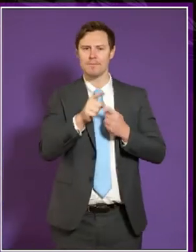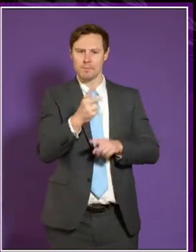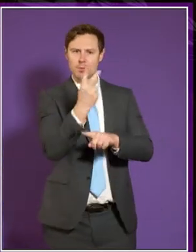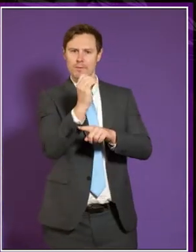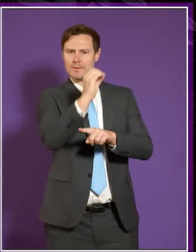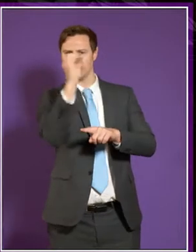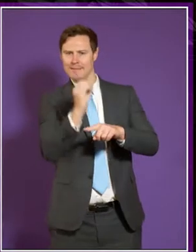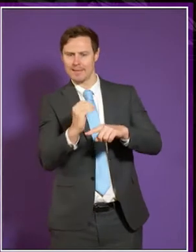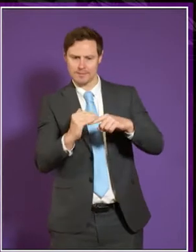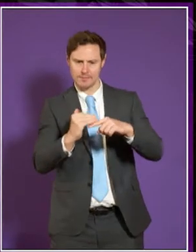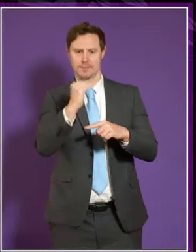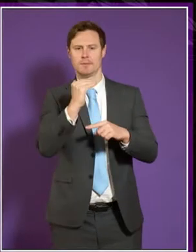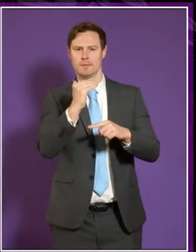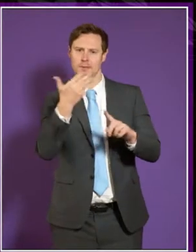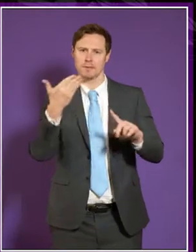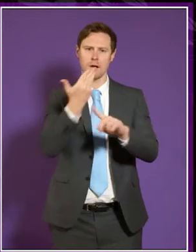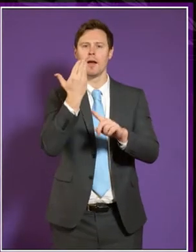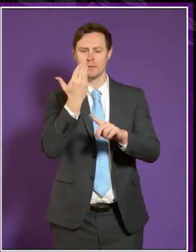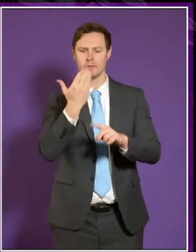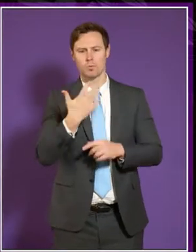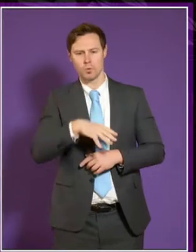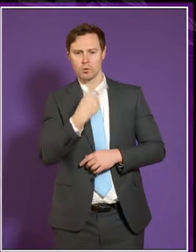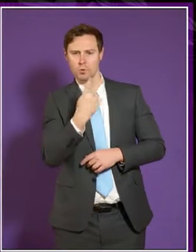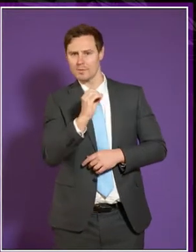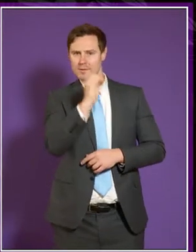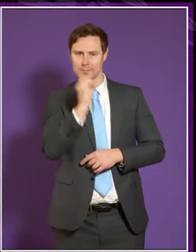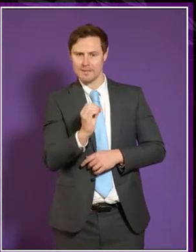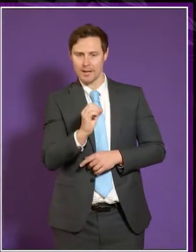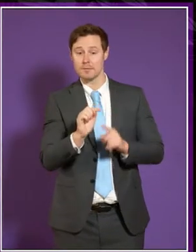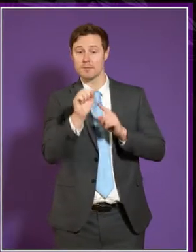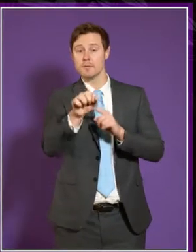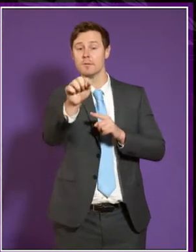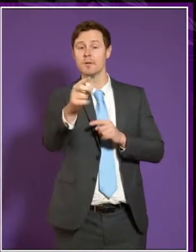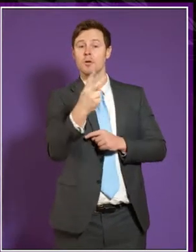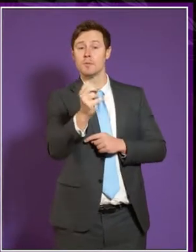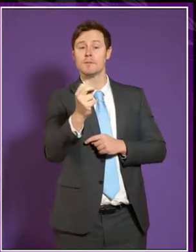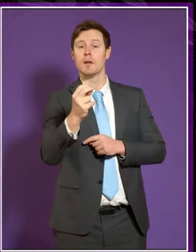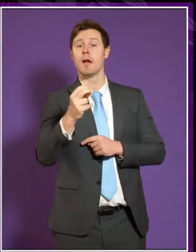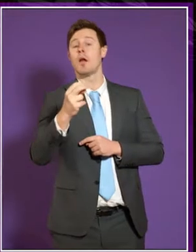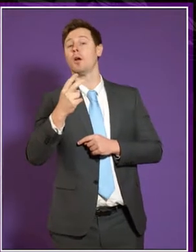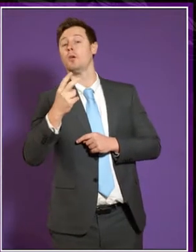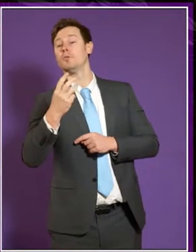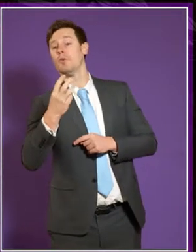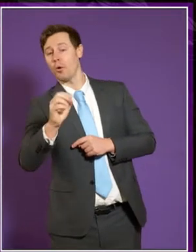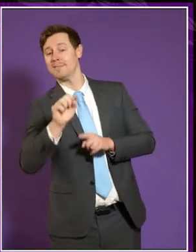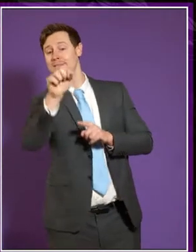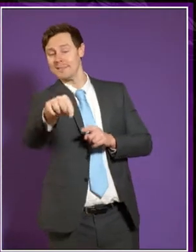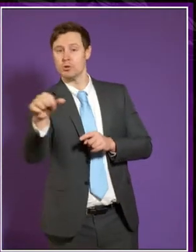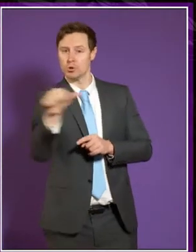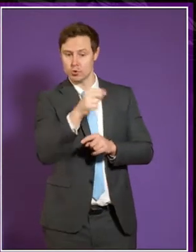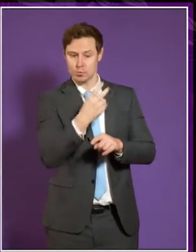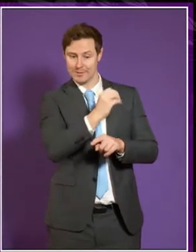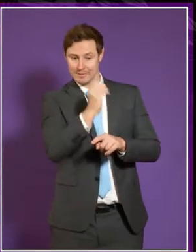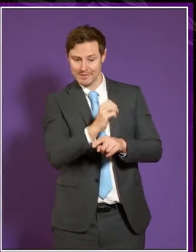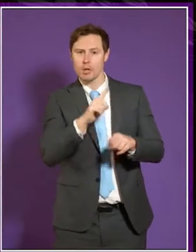target that 20% of students in 2030 in higher education should come from the 20